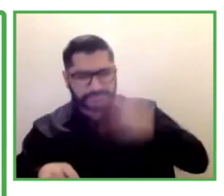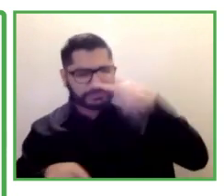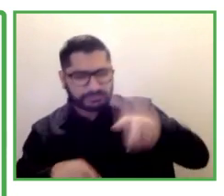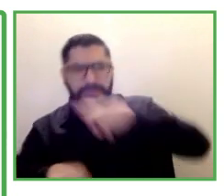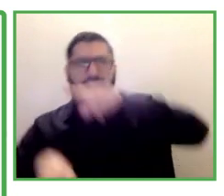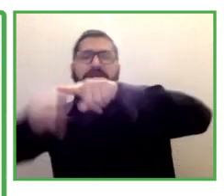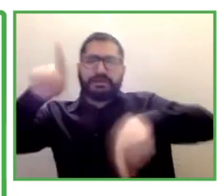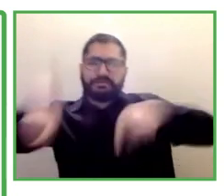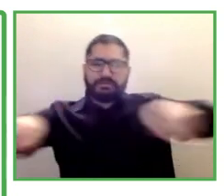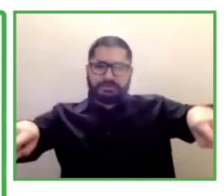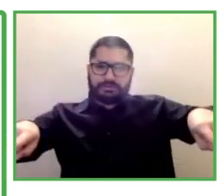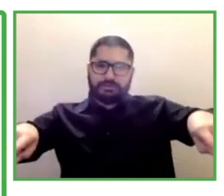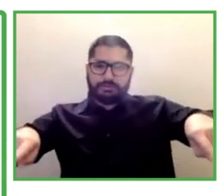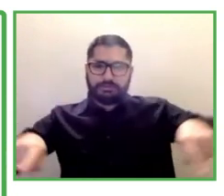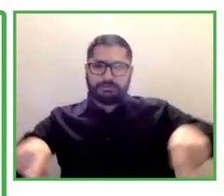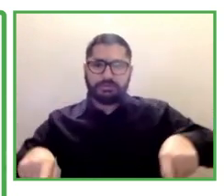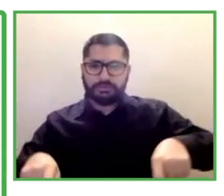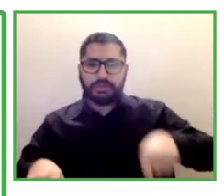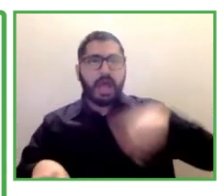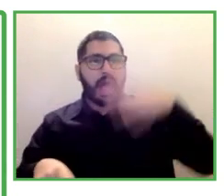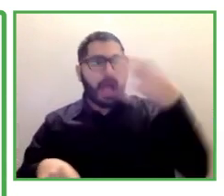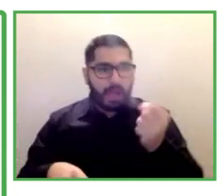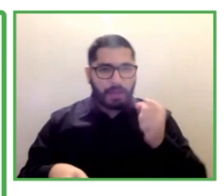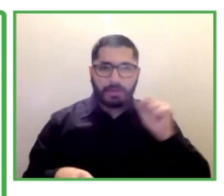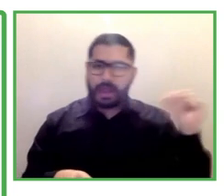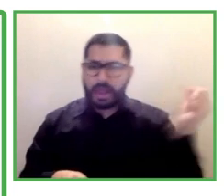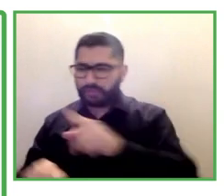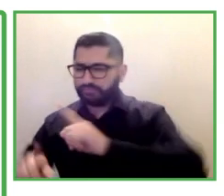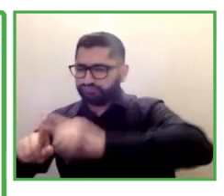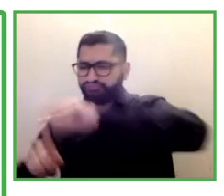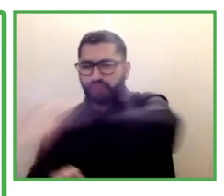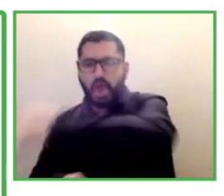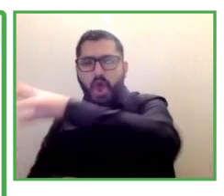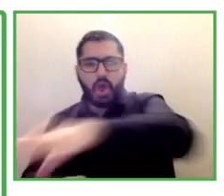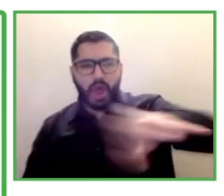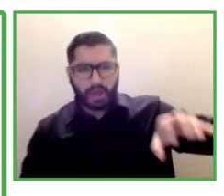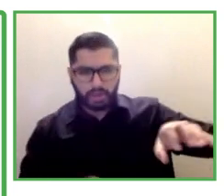disability, but rather the needs and really see how those needs are met.